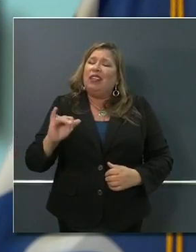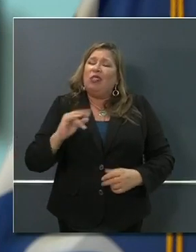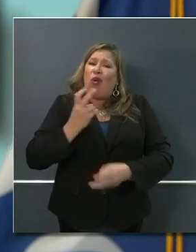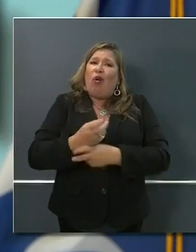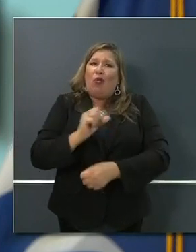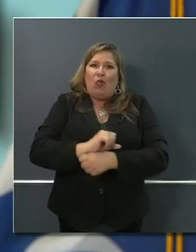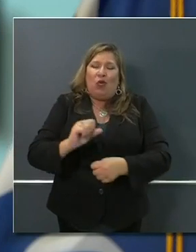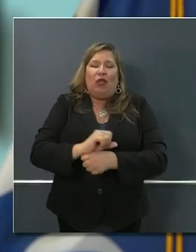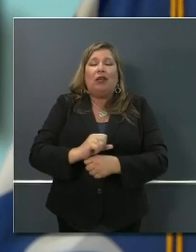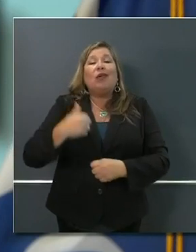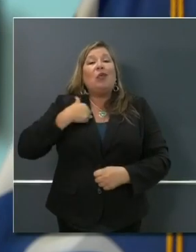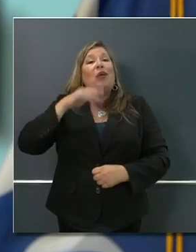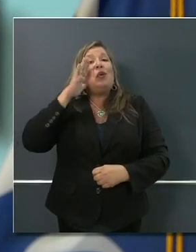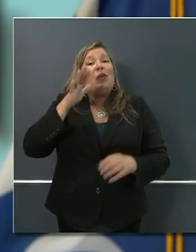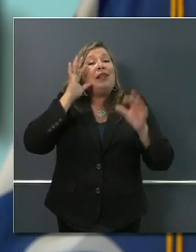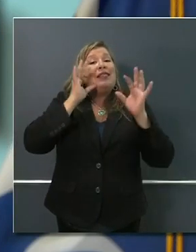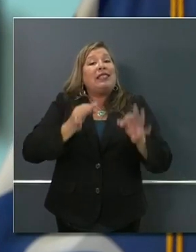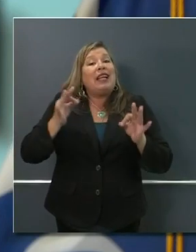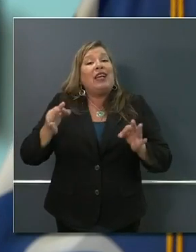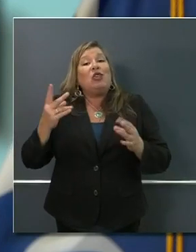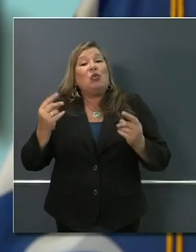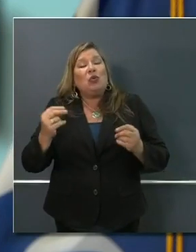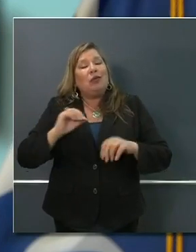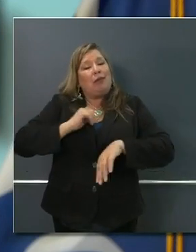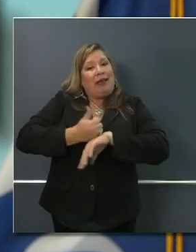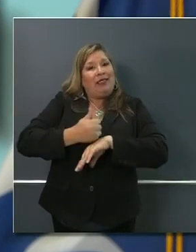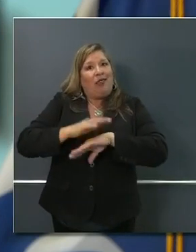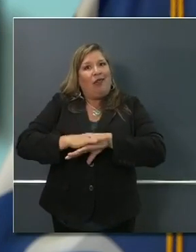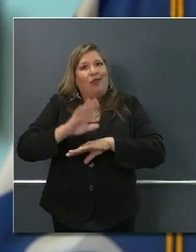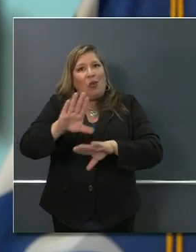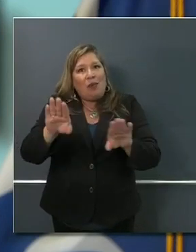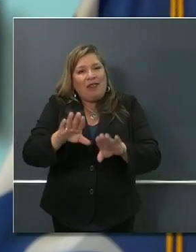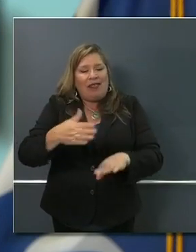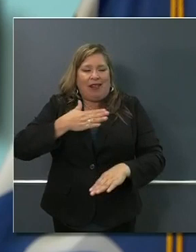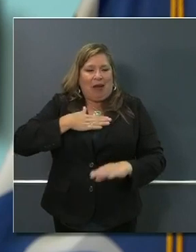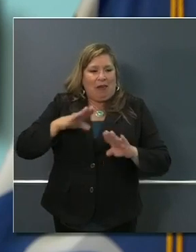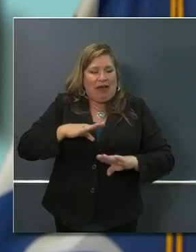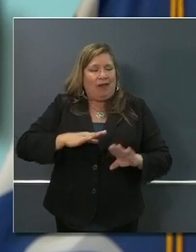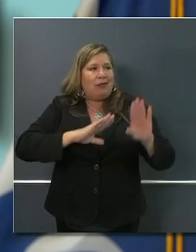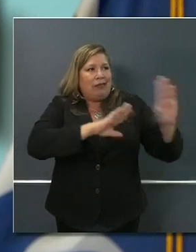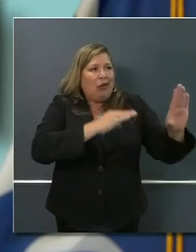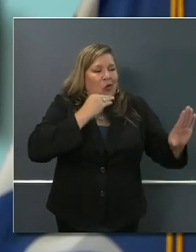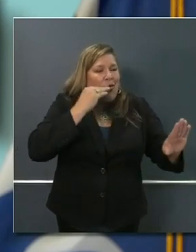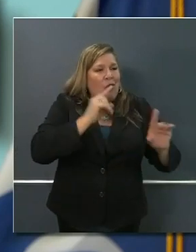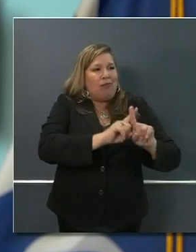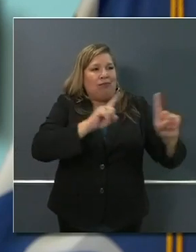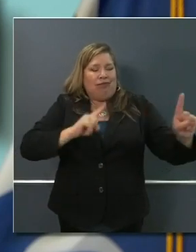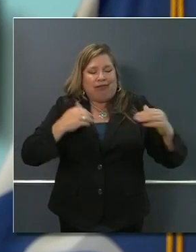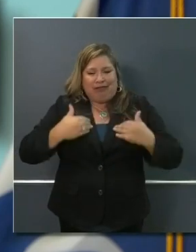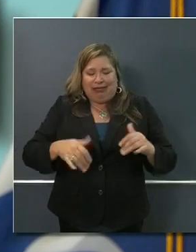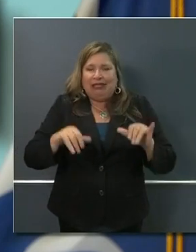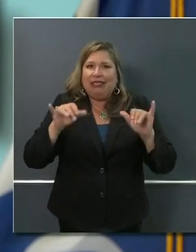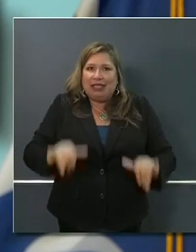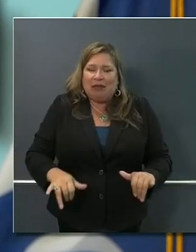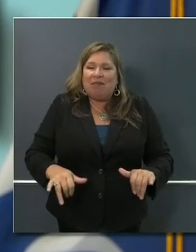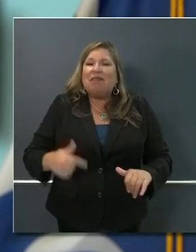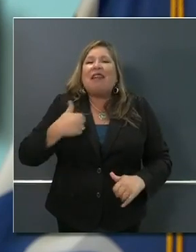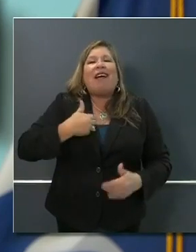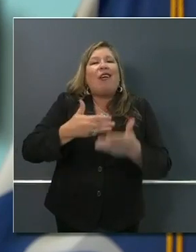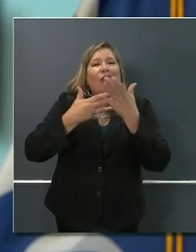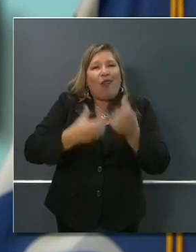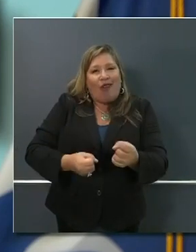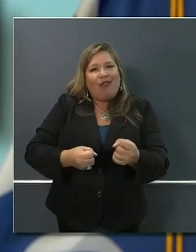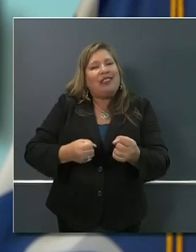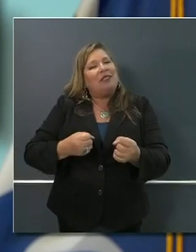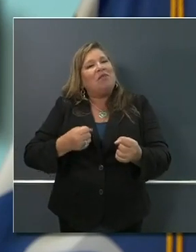determinations on the basis of our behavior. And based upon the behavior of 40 million of us in the state of California, I have great confidence and expectation